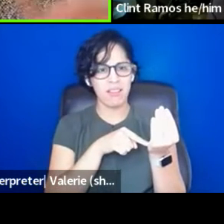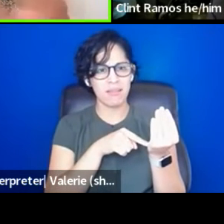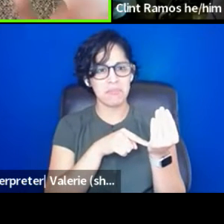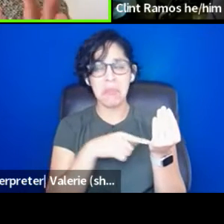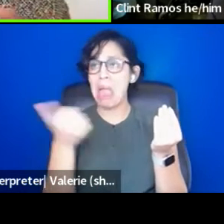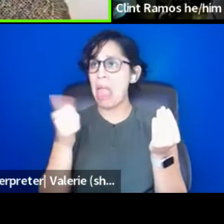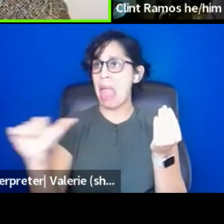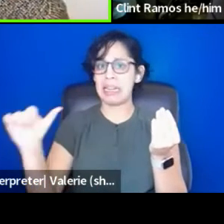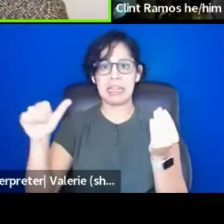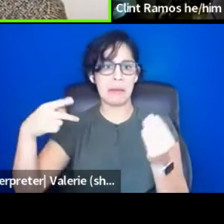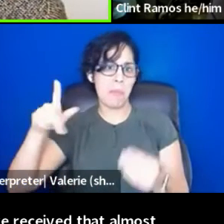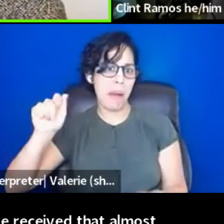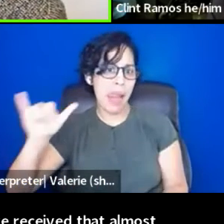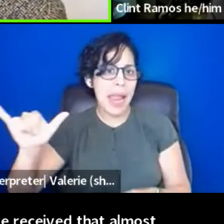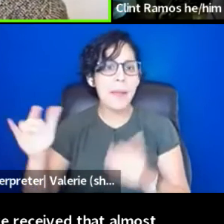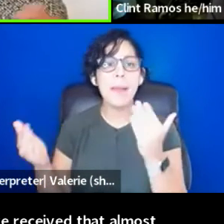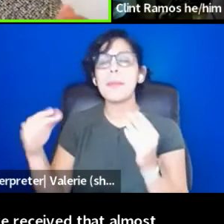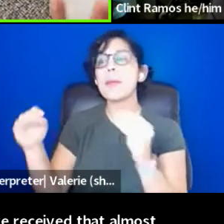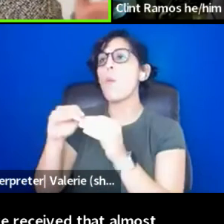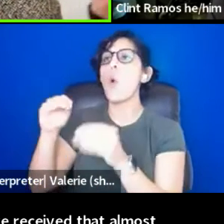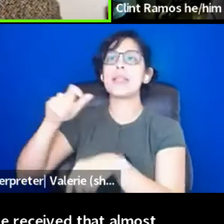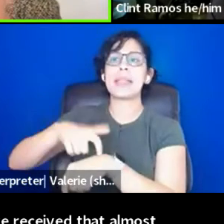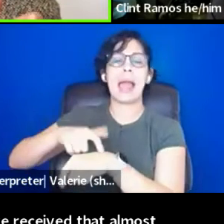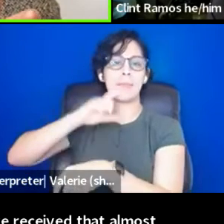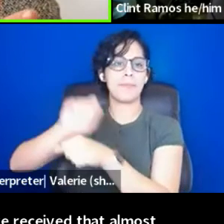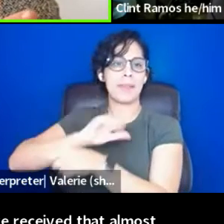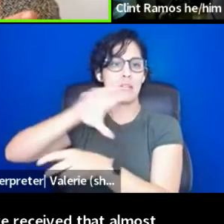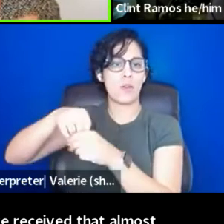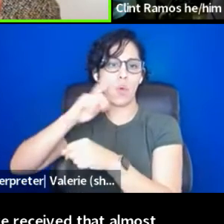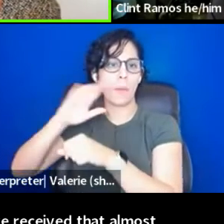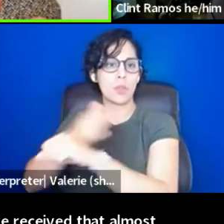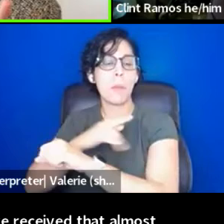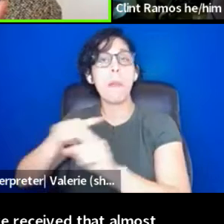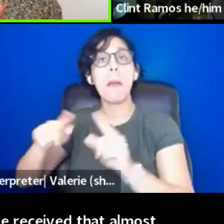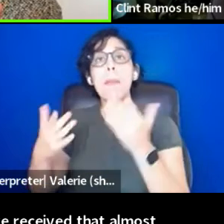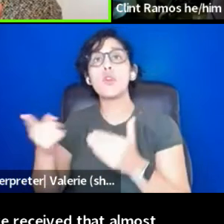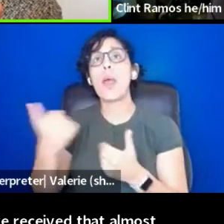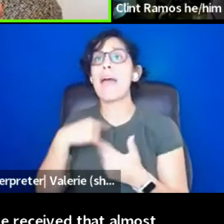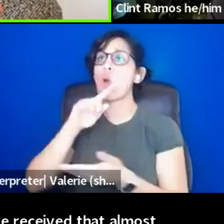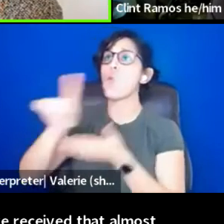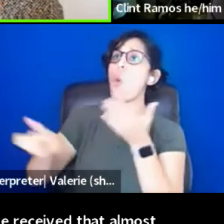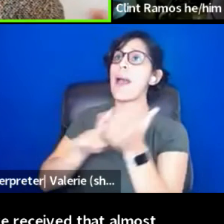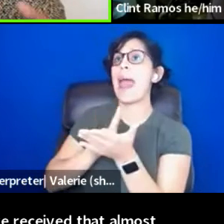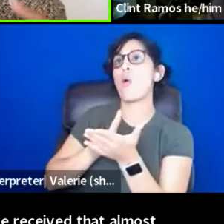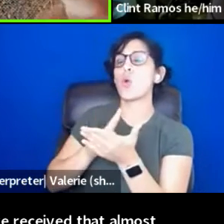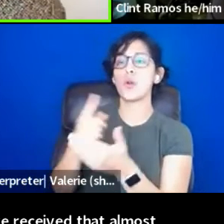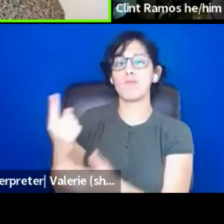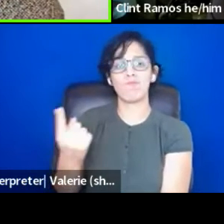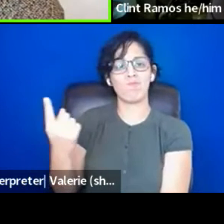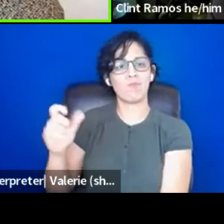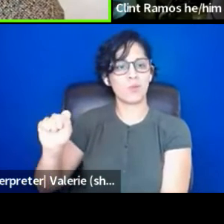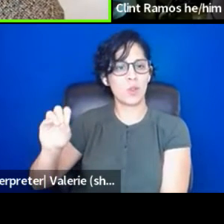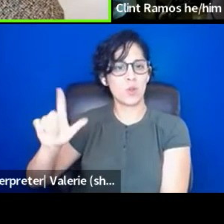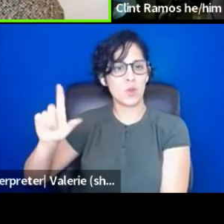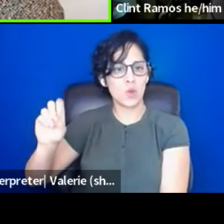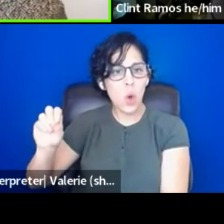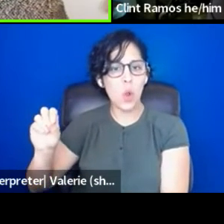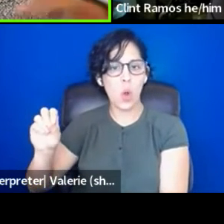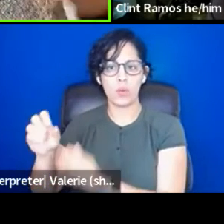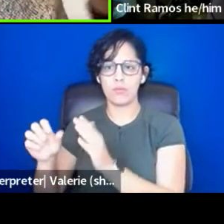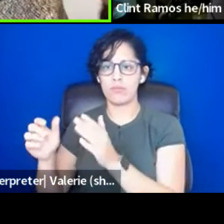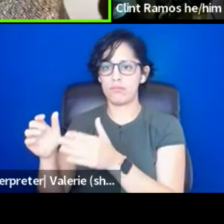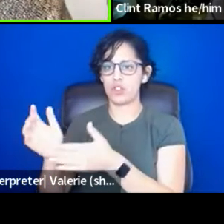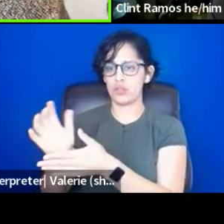any play, maybe there's more time built in for a musical. But whether you have a one-hour solo show or like a three-act play,